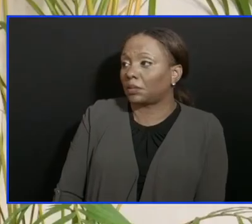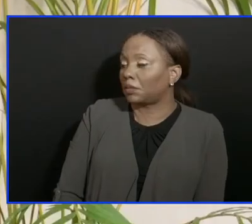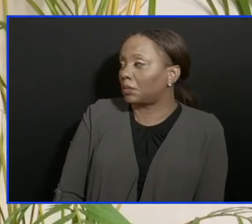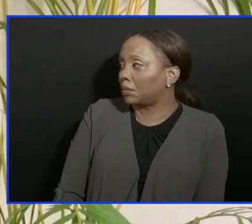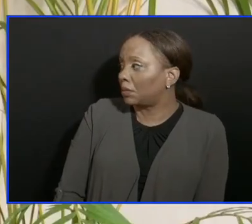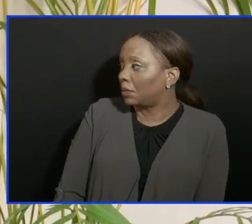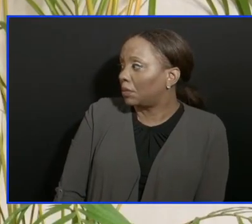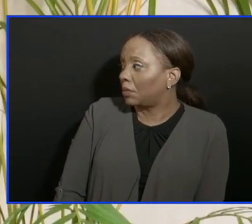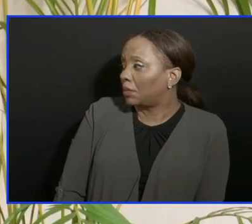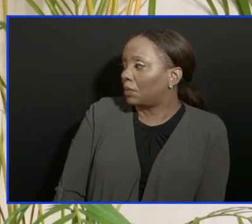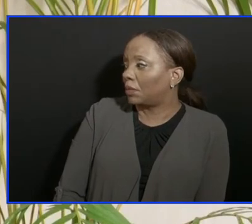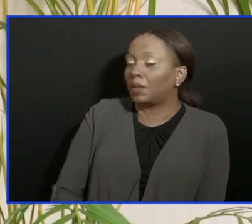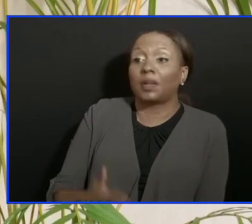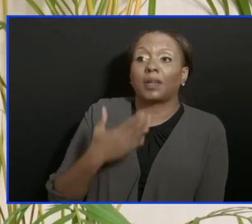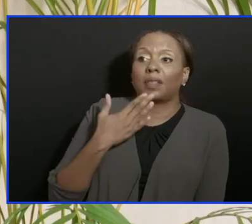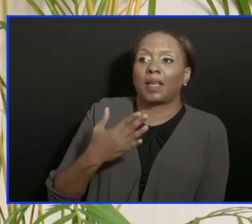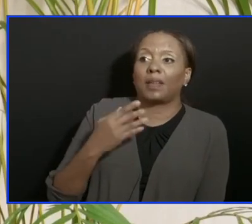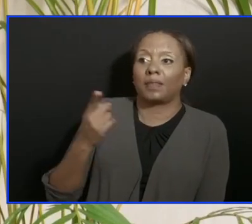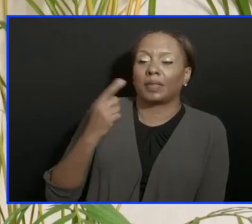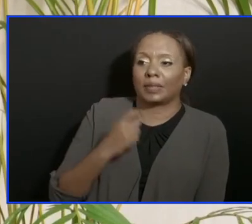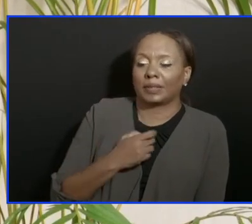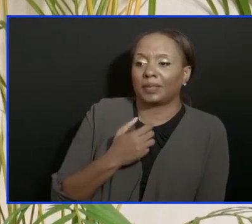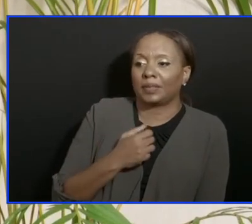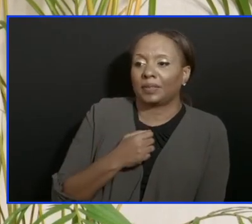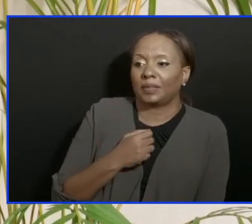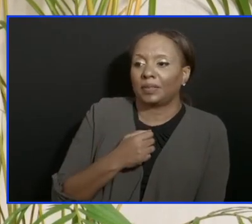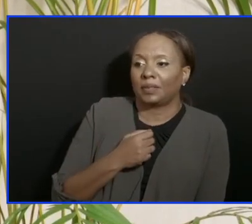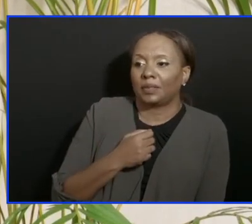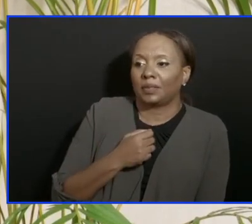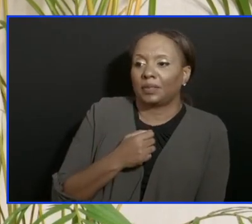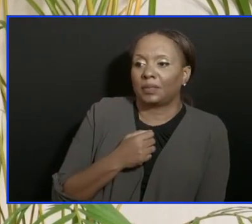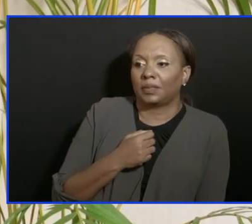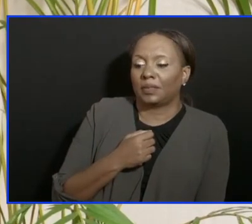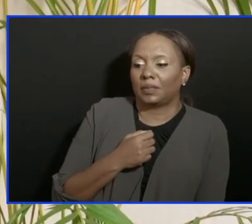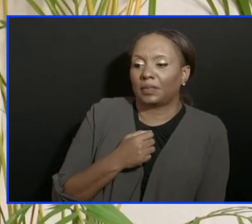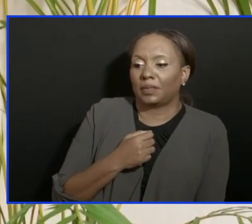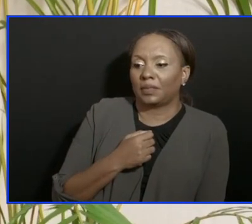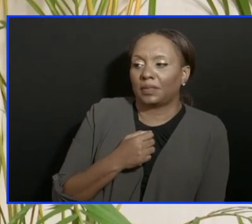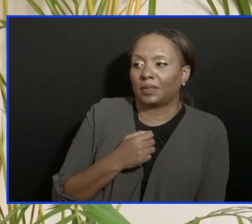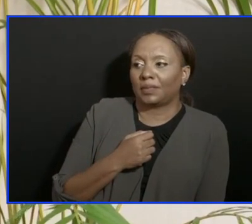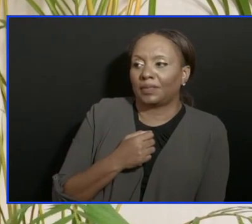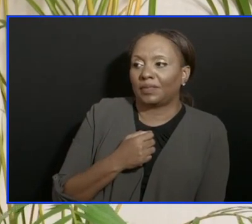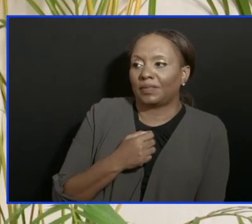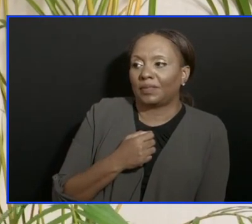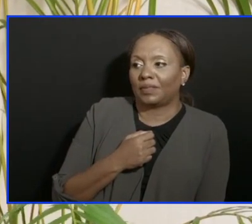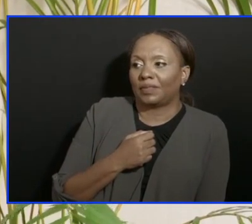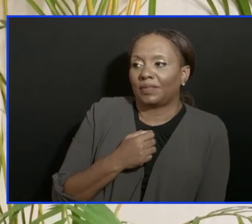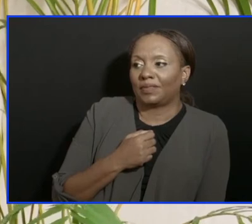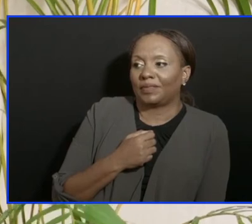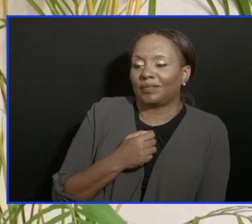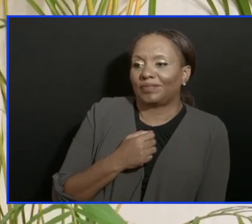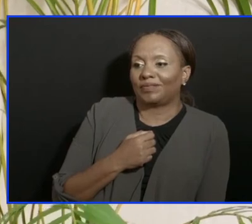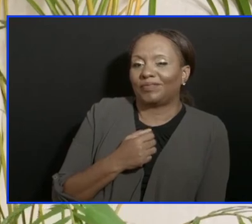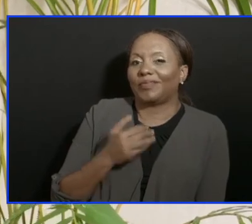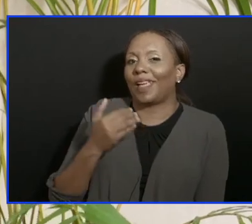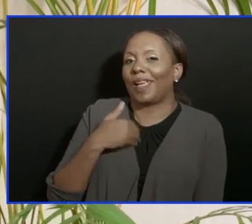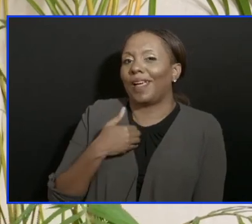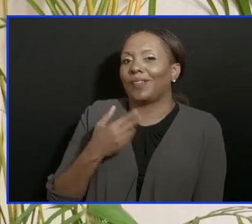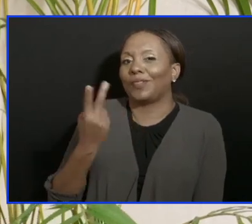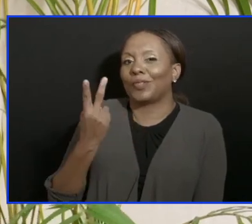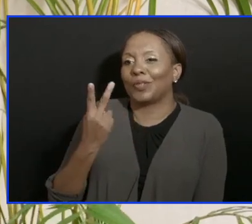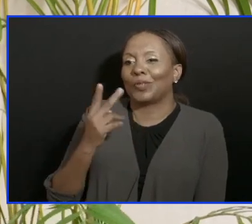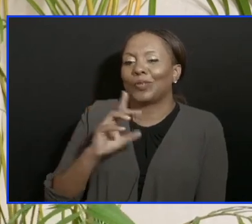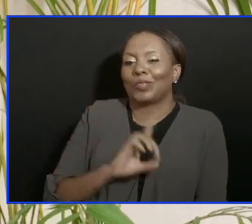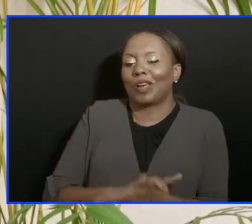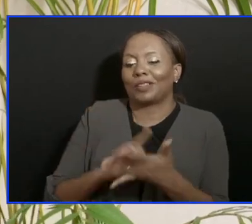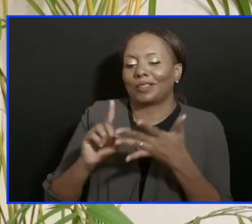Emmanuel, thanks for the question, but I am in the midst of two doctors, Dr.